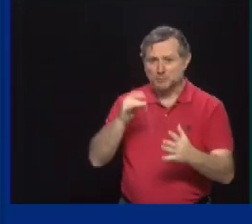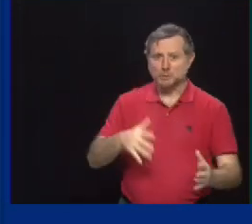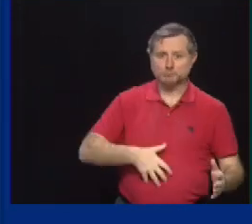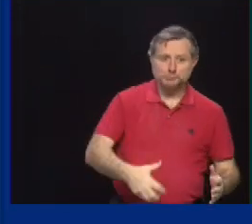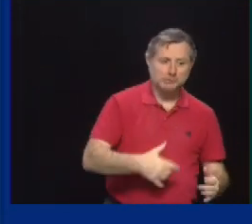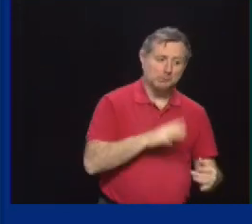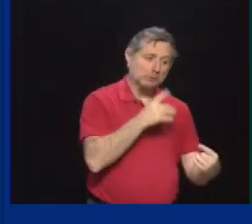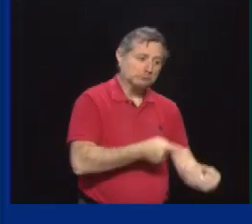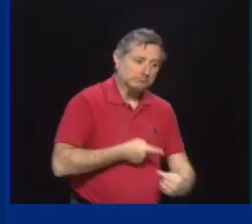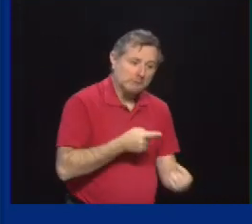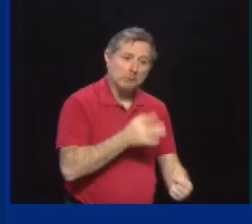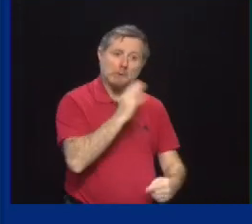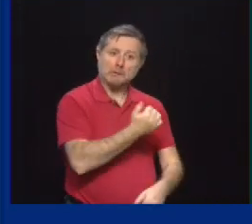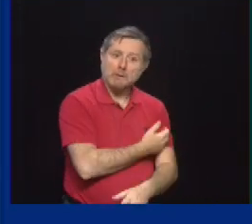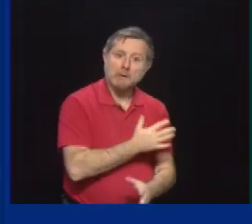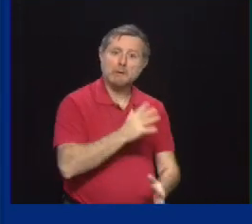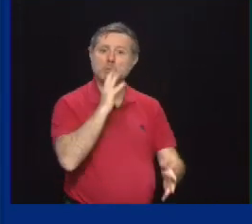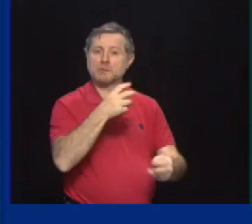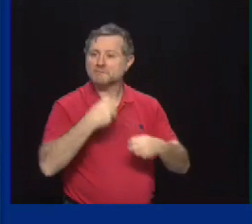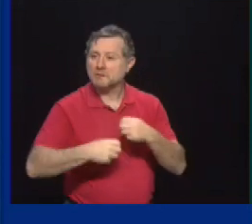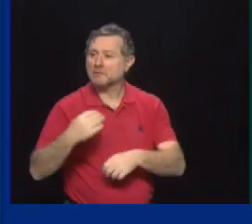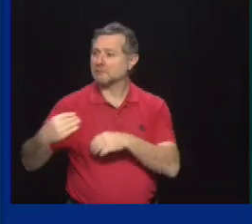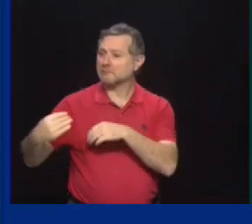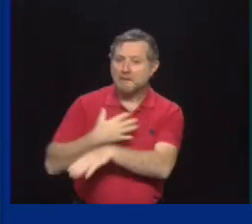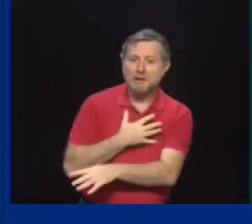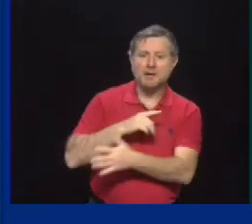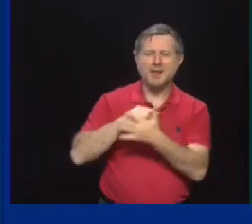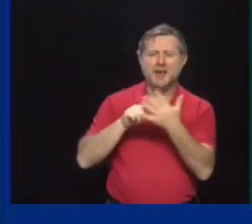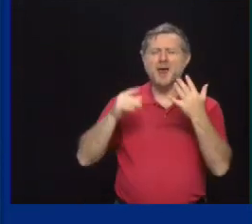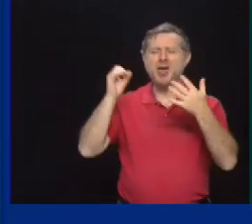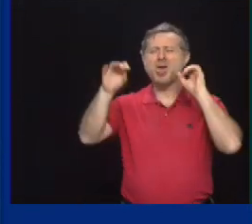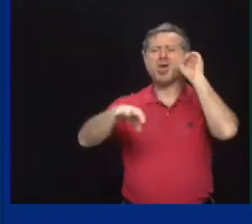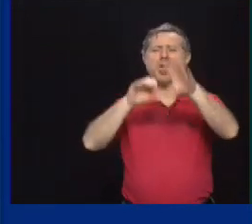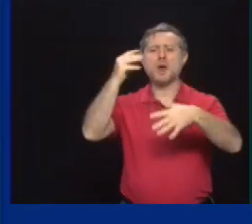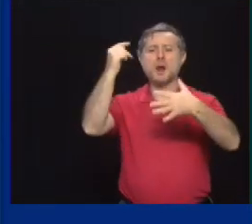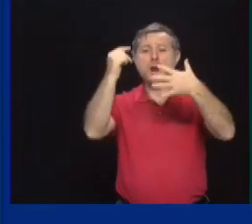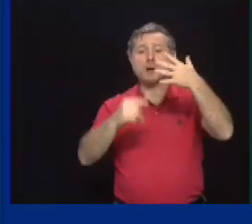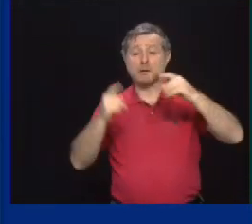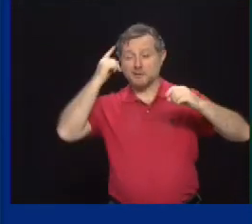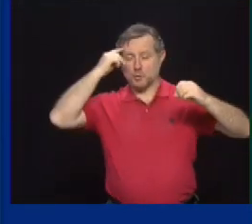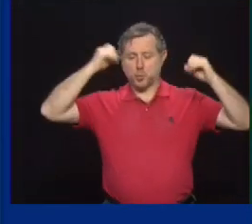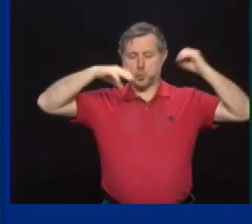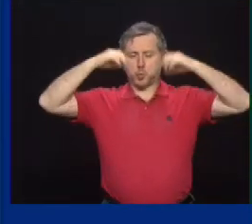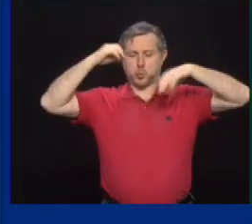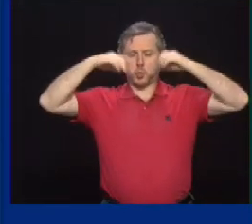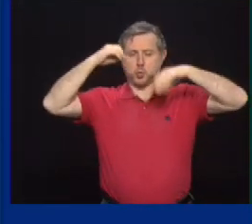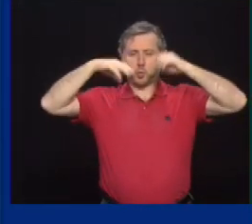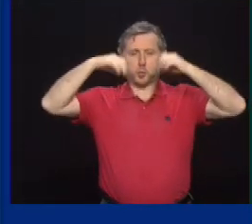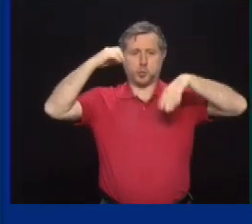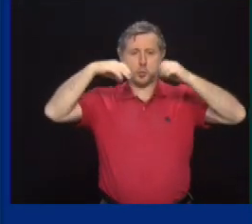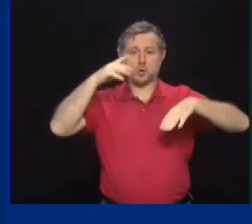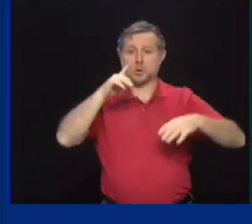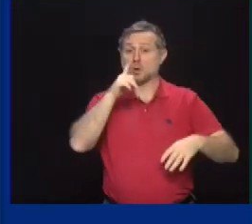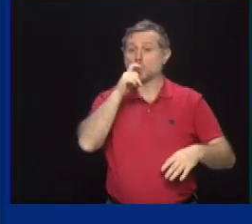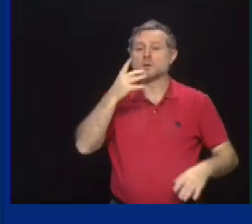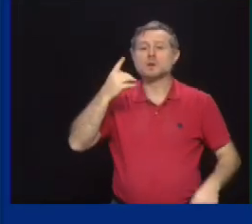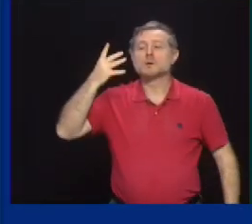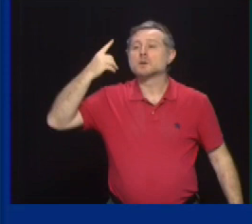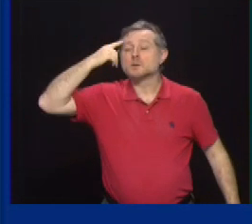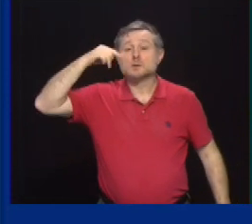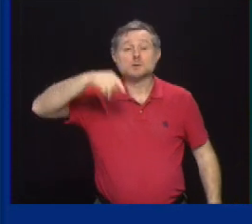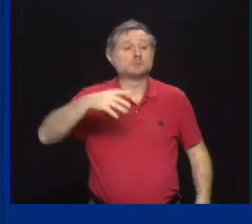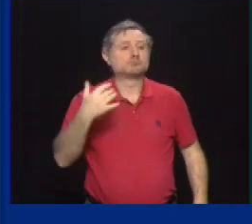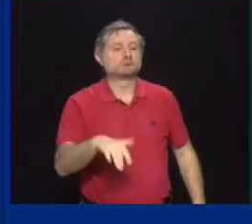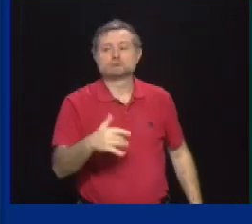safety and all sorts of other government conspiracy theories. So who would have thought that something like this could happen, but it